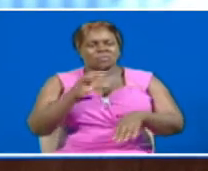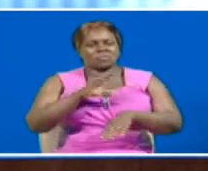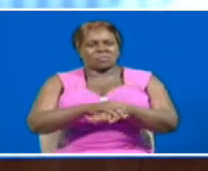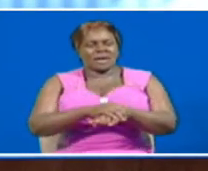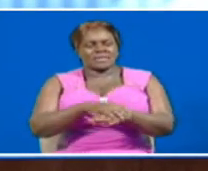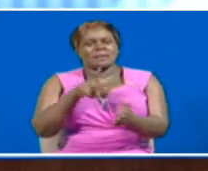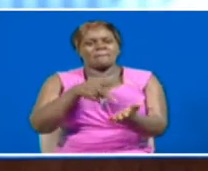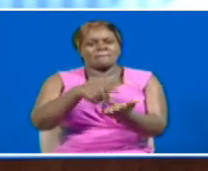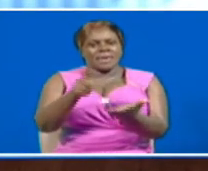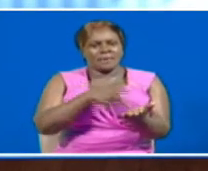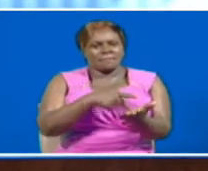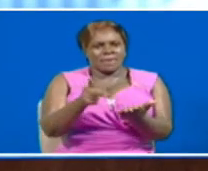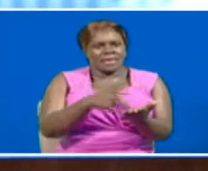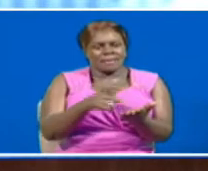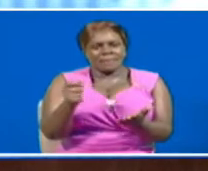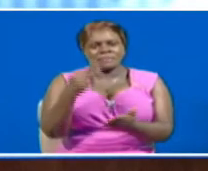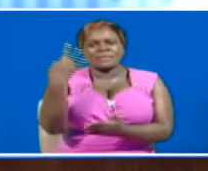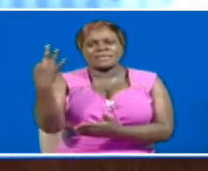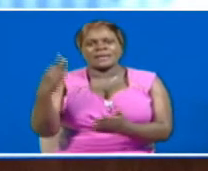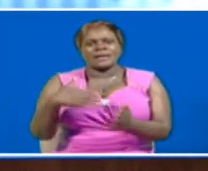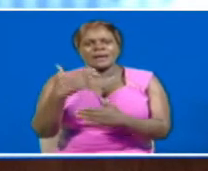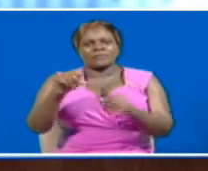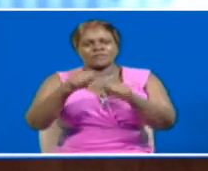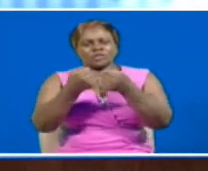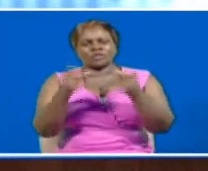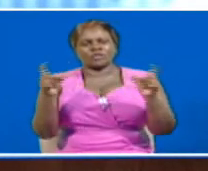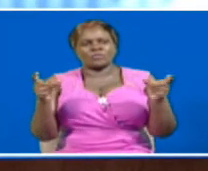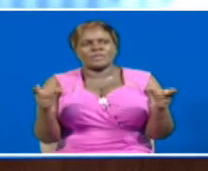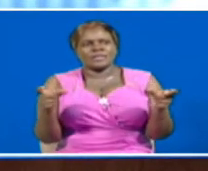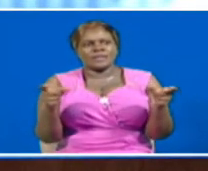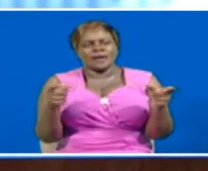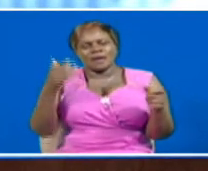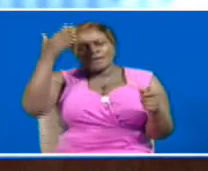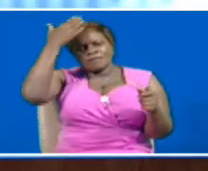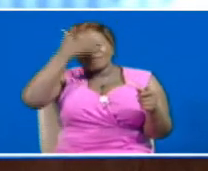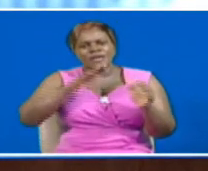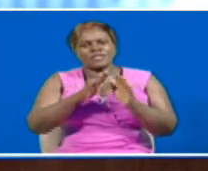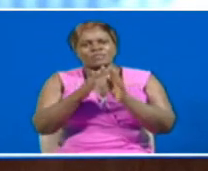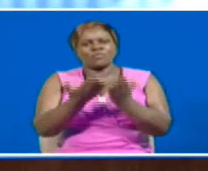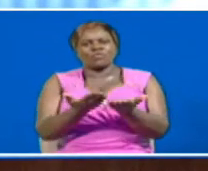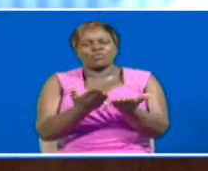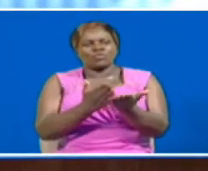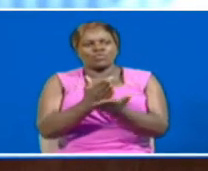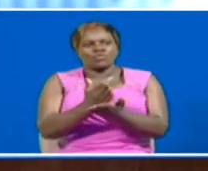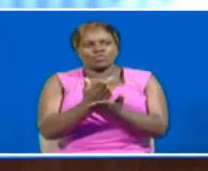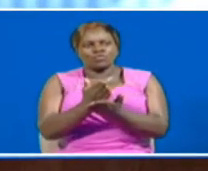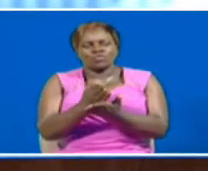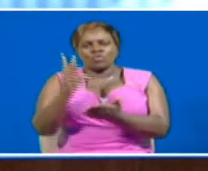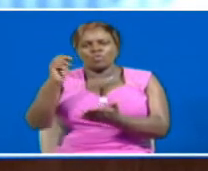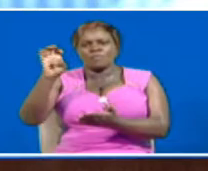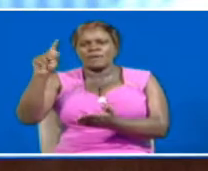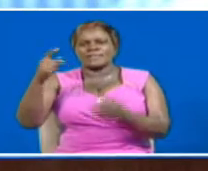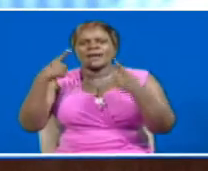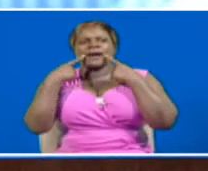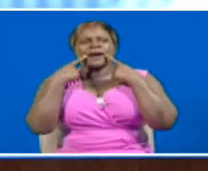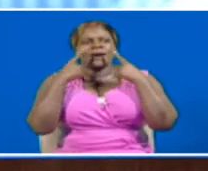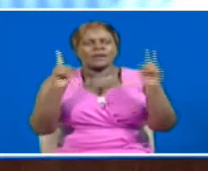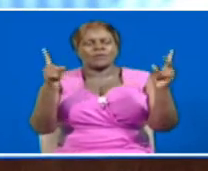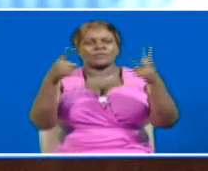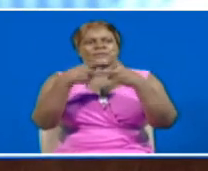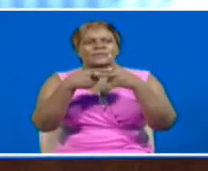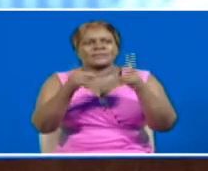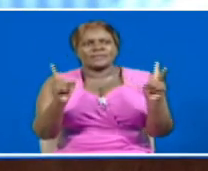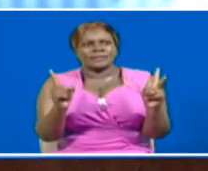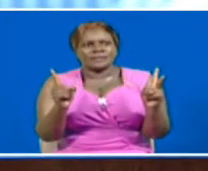content in the next few months after social media giant Facebook, through its parent company Meta, announced the rolling out